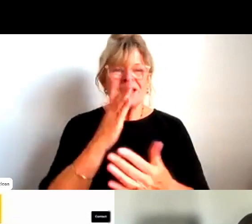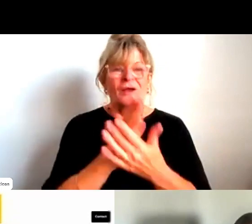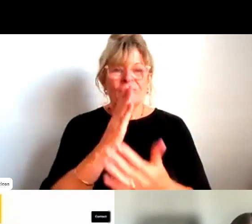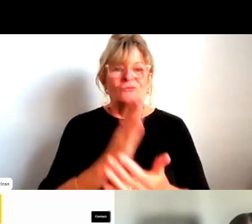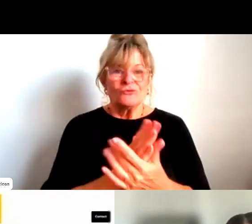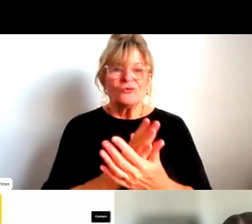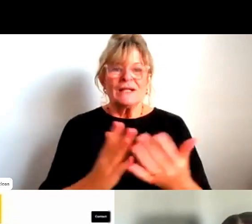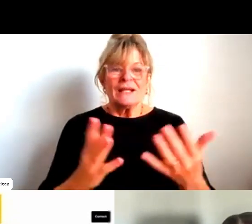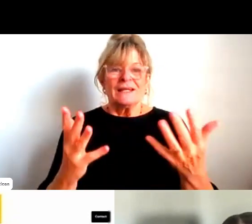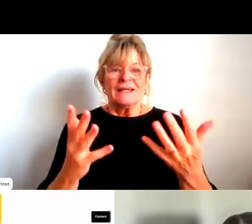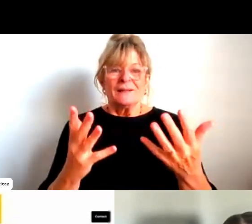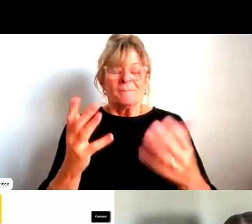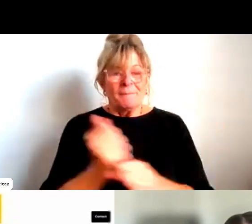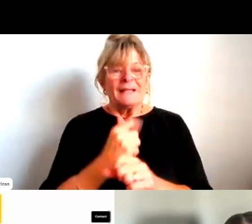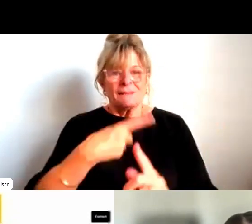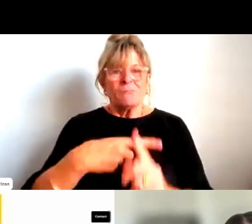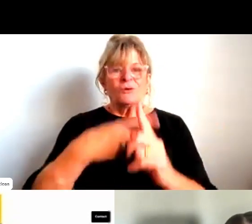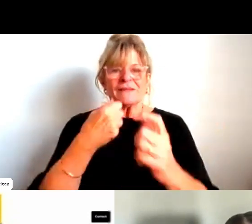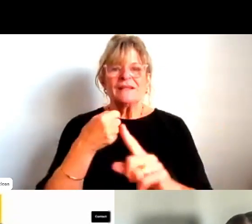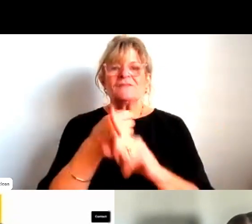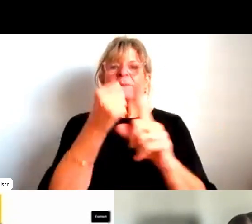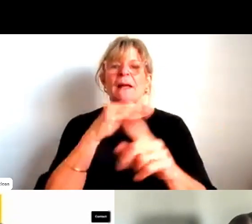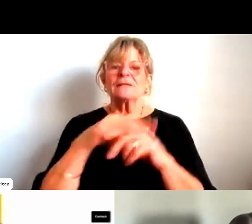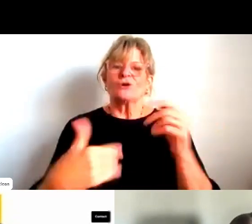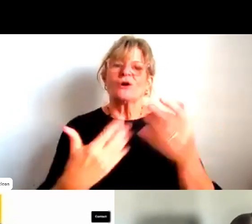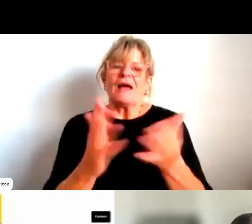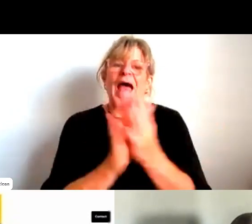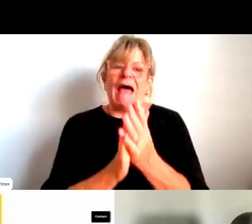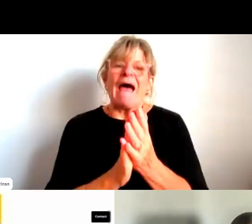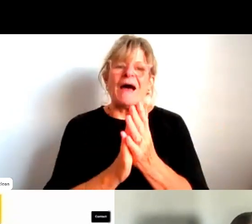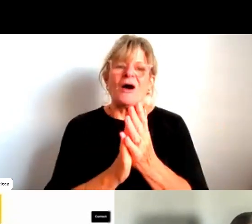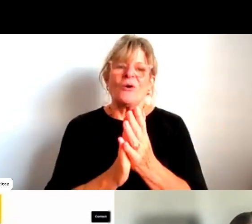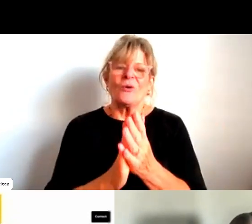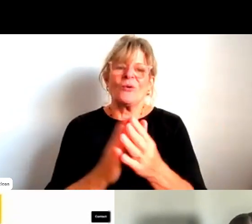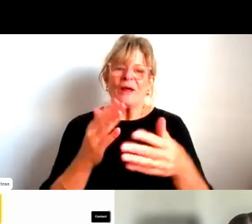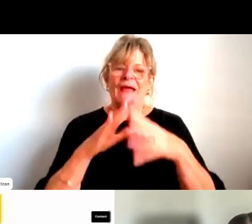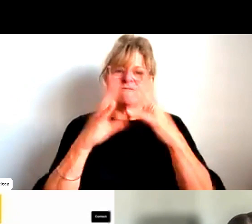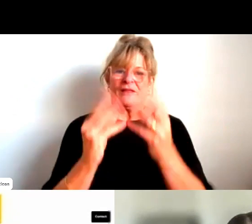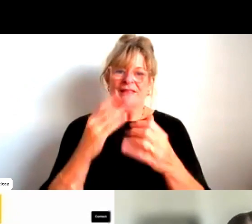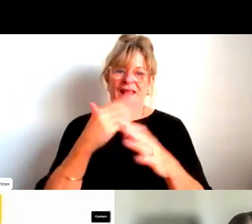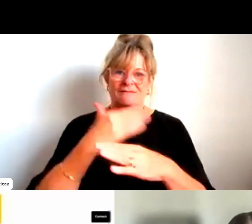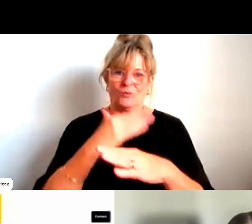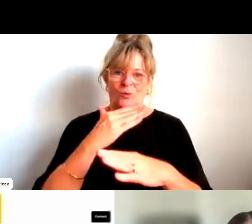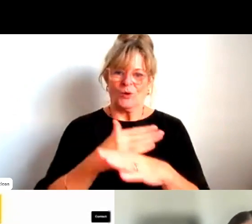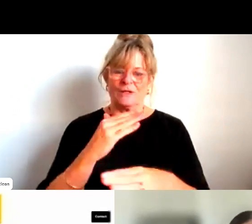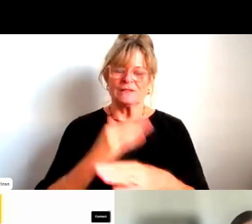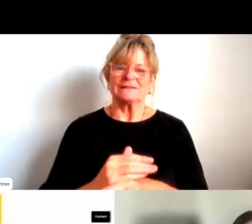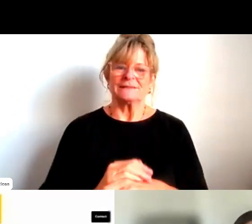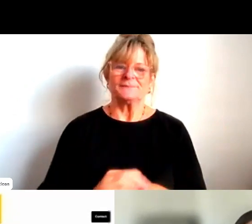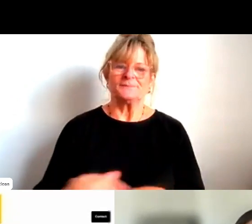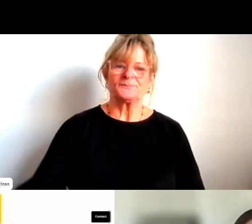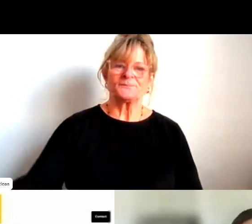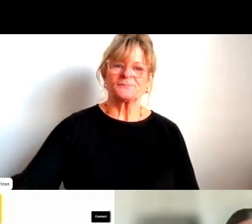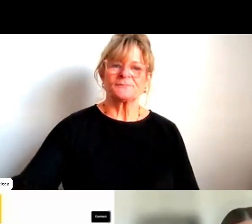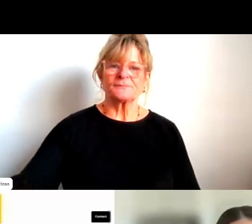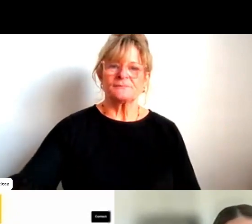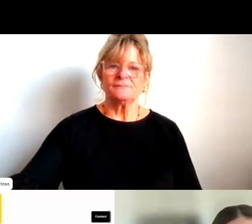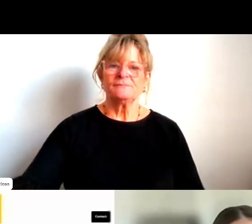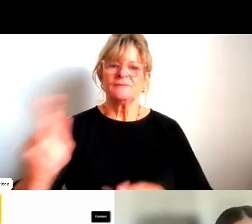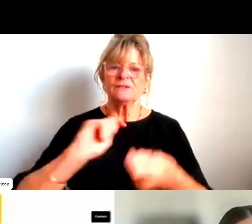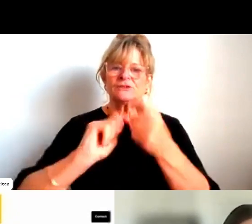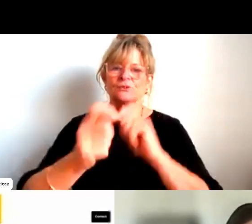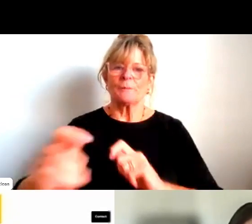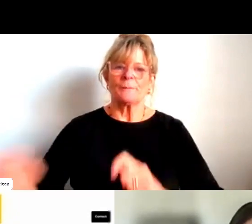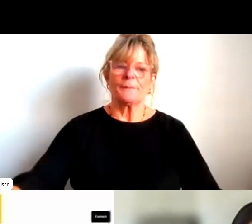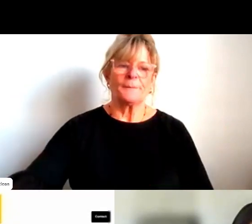-wise and culture-wise. Yeah, for sure. Definitely. Thanks, Melina. Jakara, how can sports organizations create